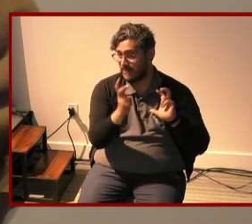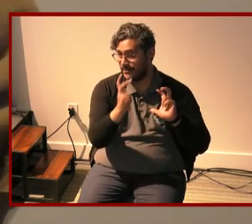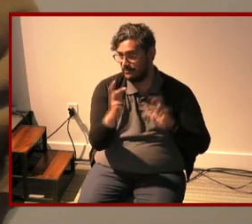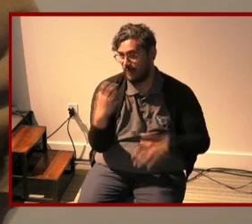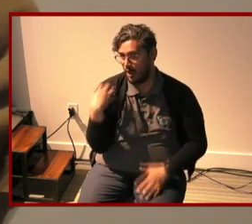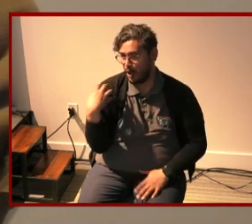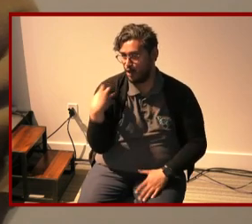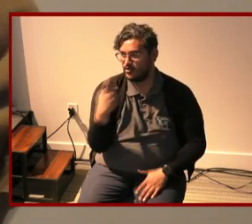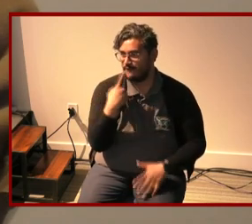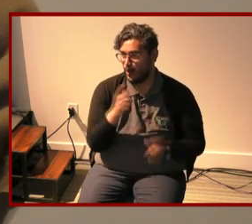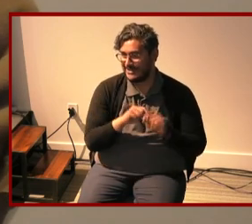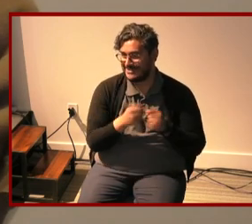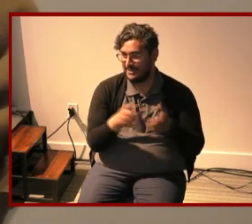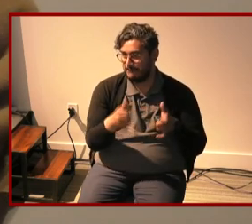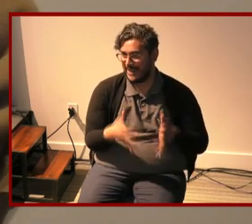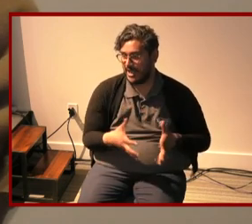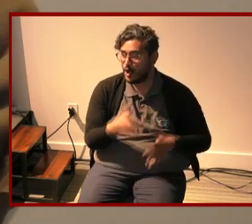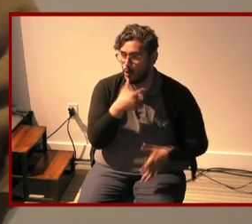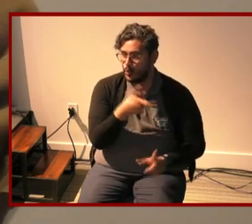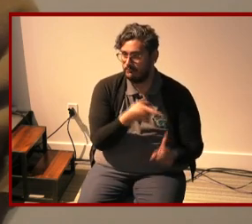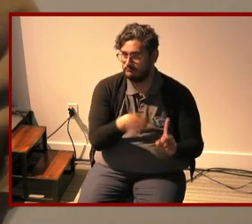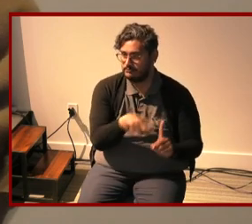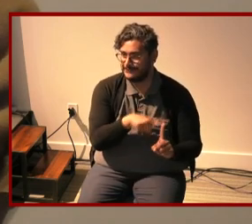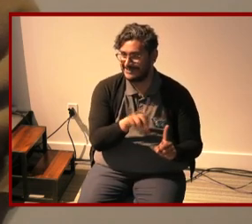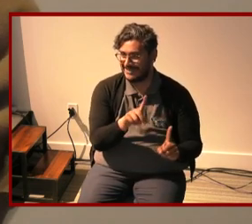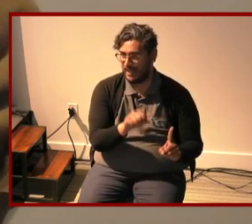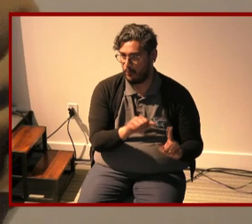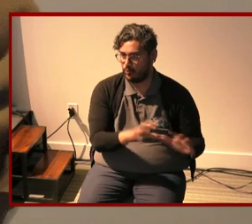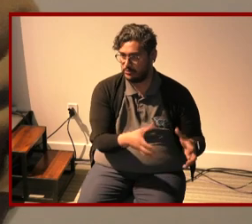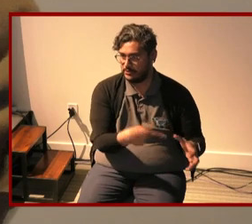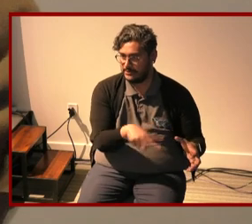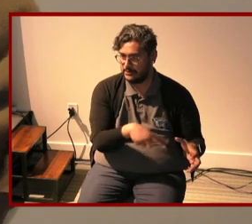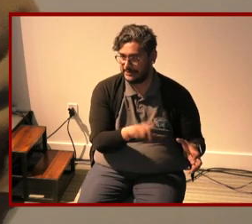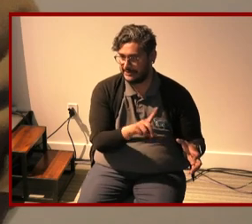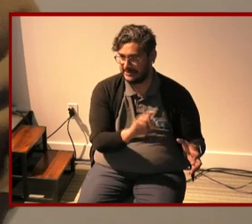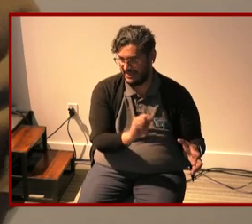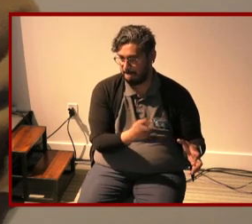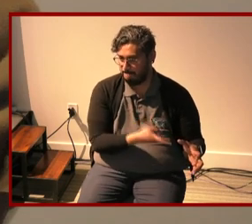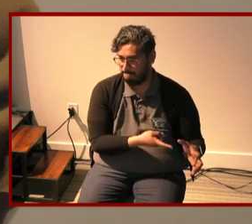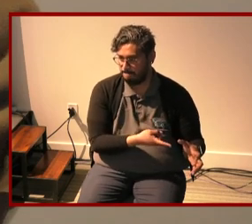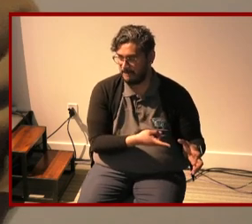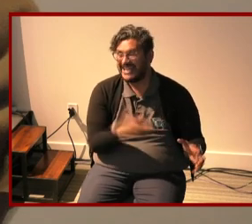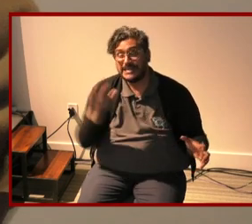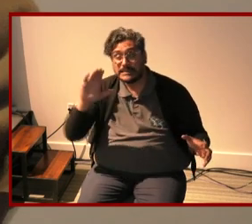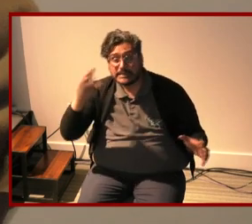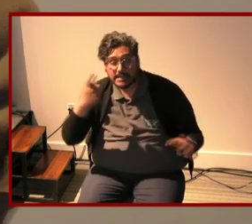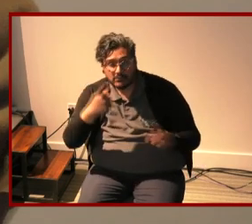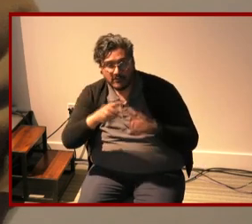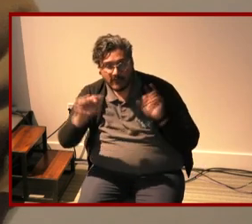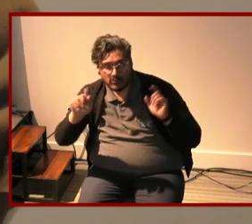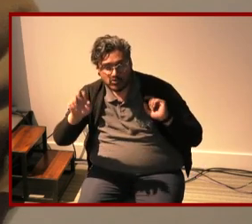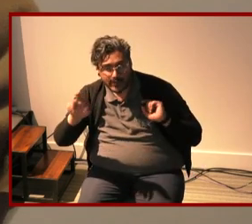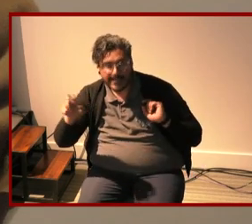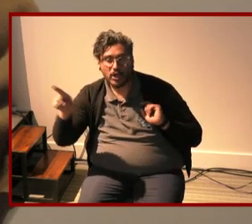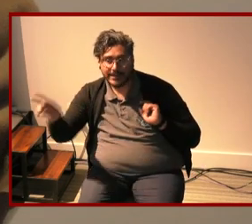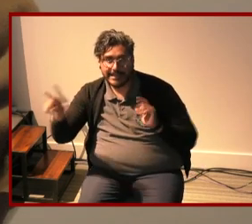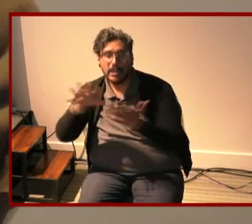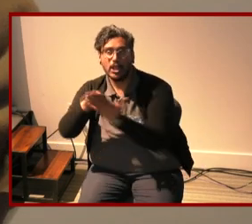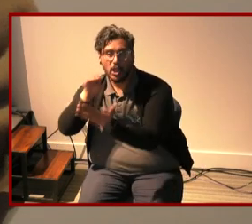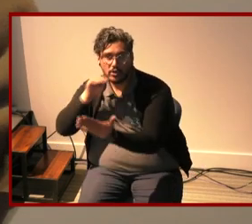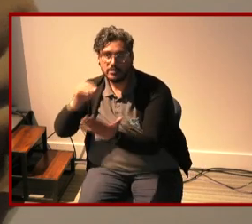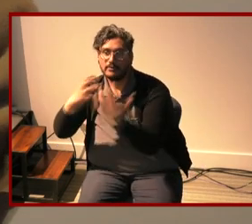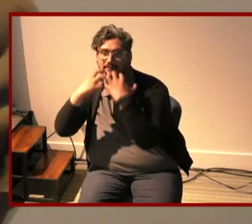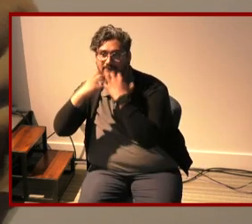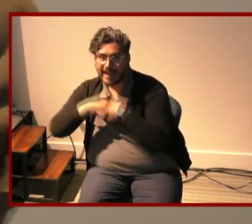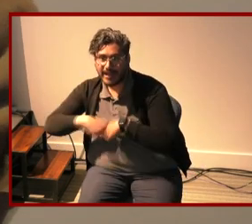team of players with intellectual disabilities and it seems from the trailer that he learns valuable lessons about life